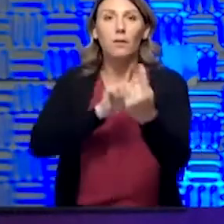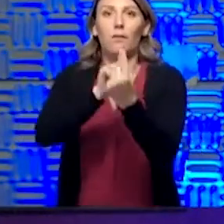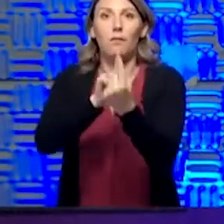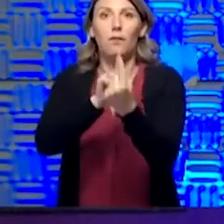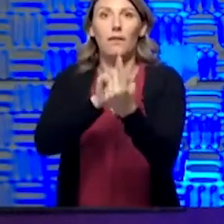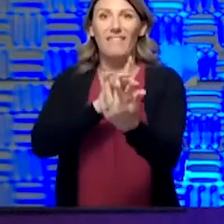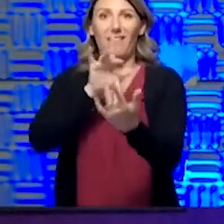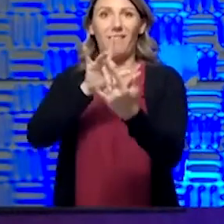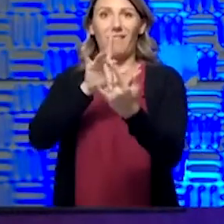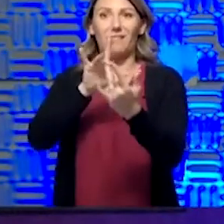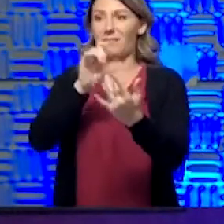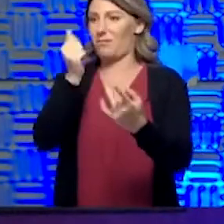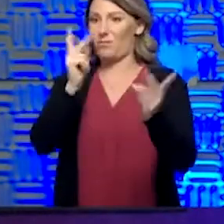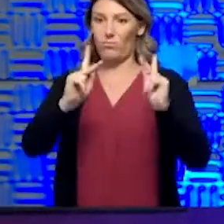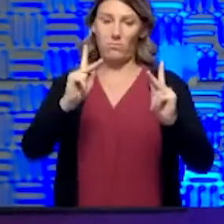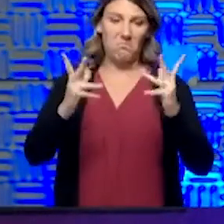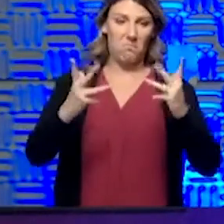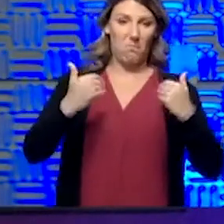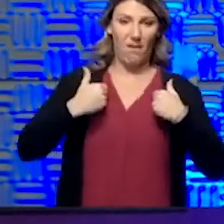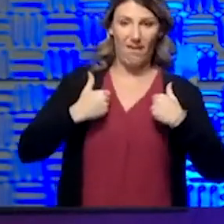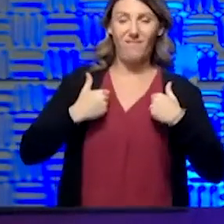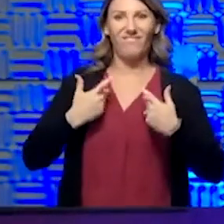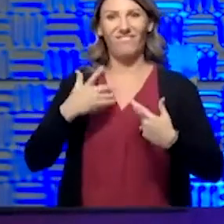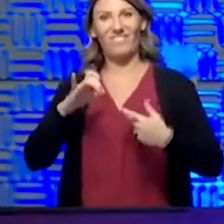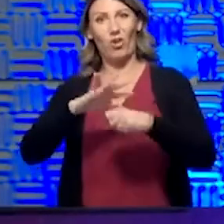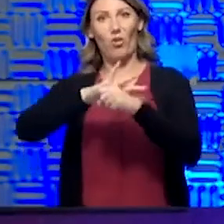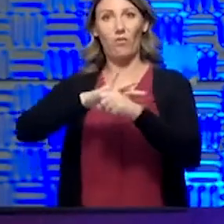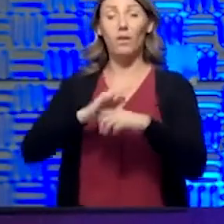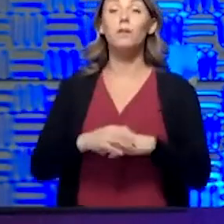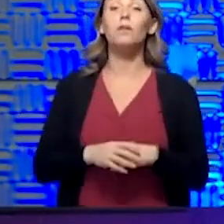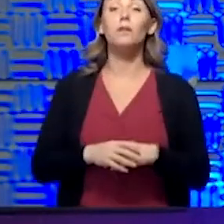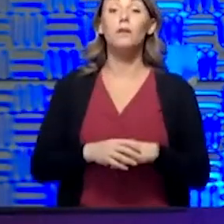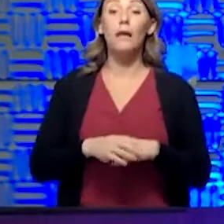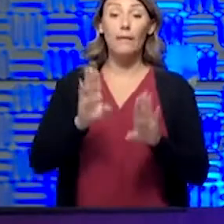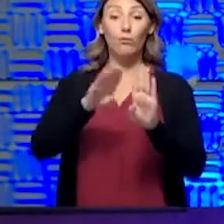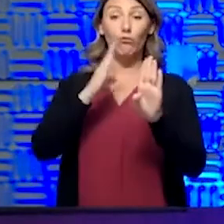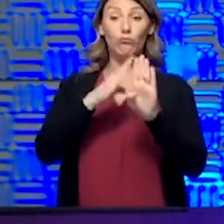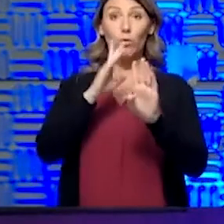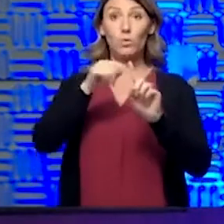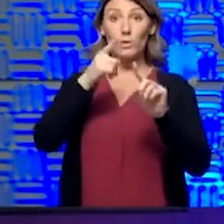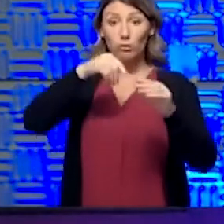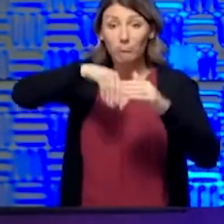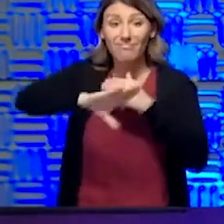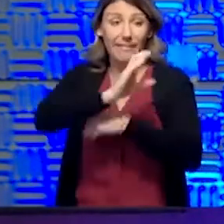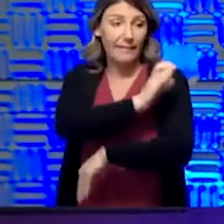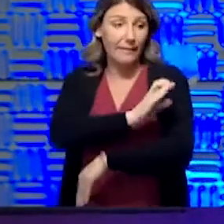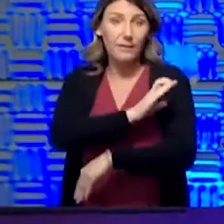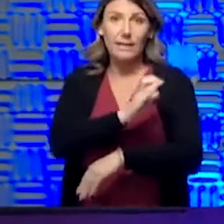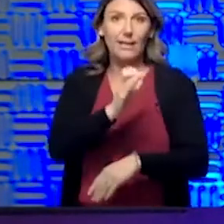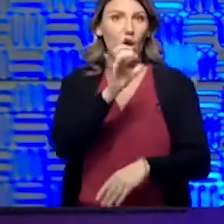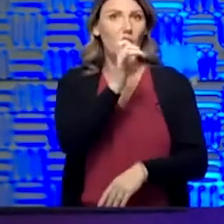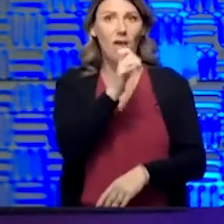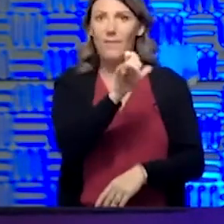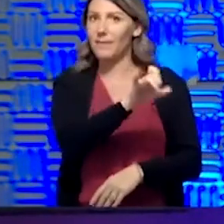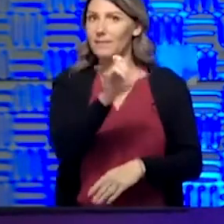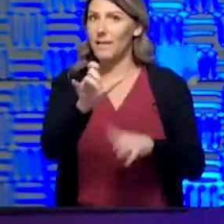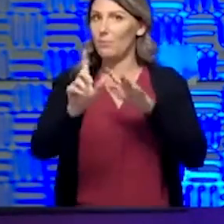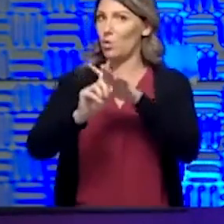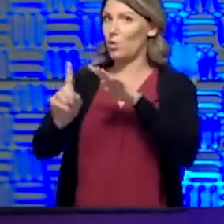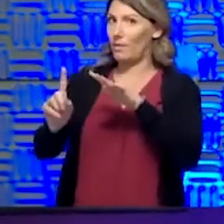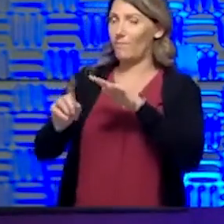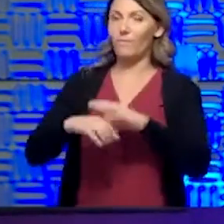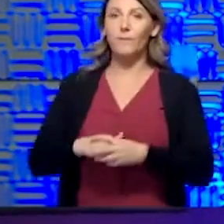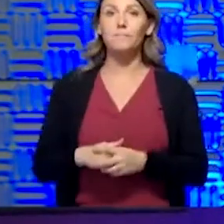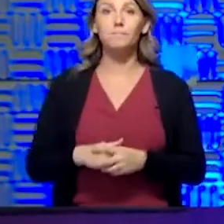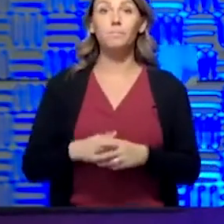in an office environment. And the doors you come into our ambulatory building are not the doors you go out. So we've really